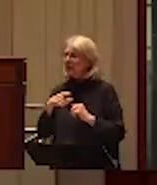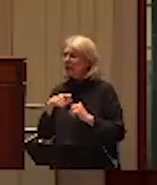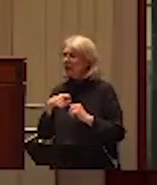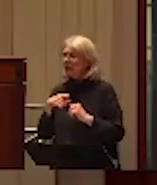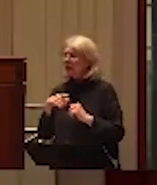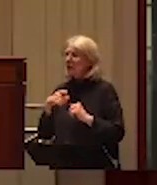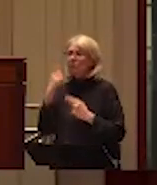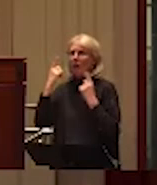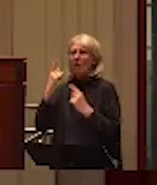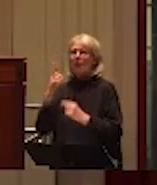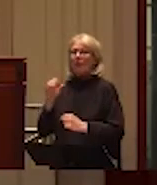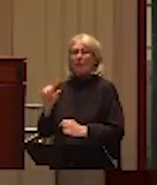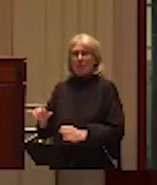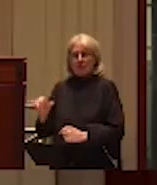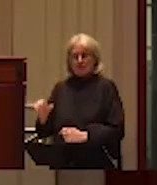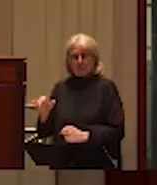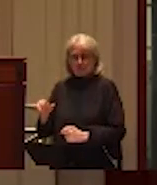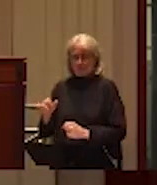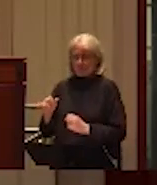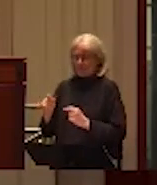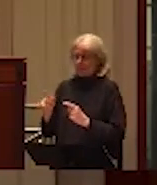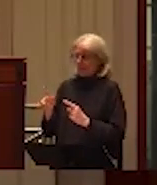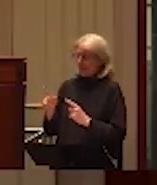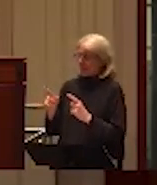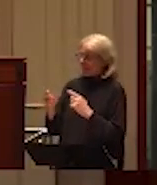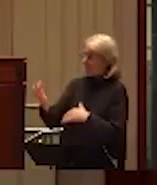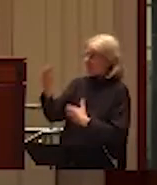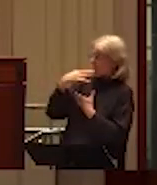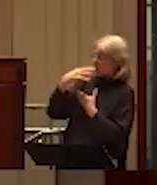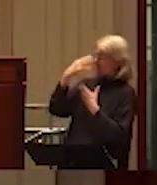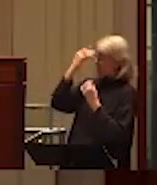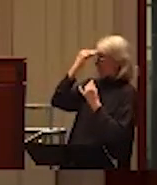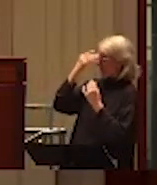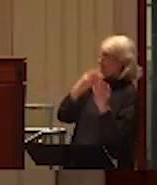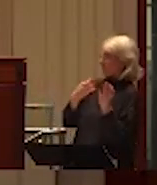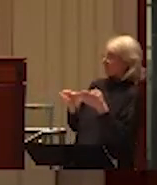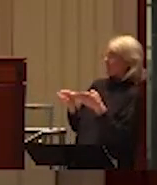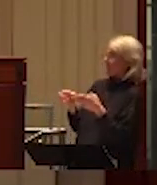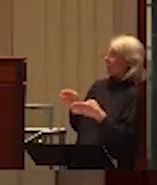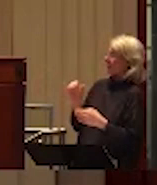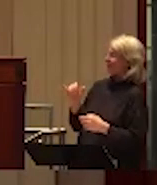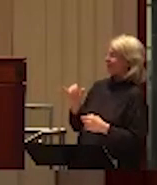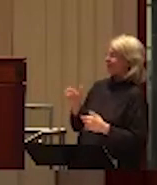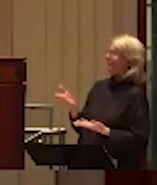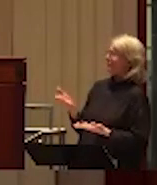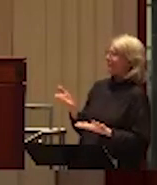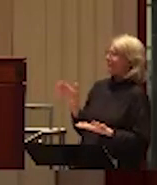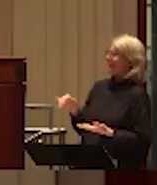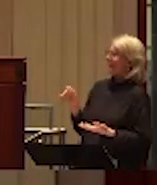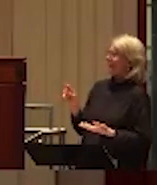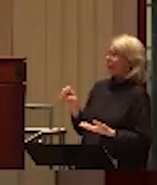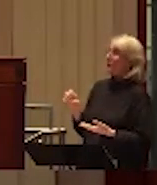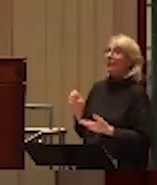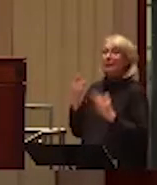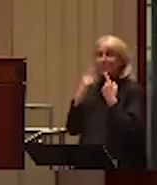catalyst for him to start viewing his relationship through a different lens and start thinking about, oh, is this abuse? And eventually came